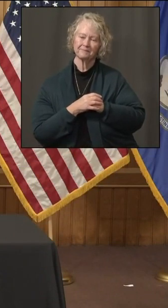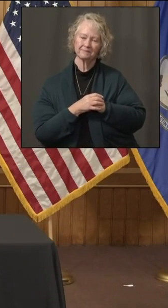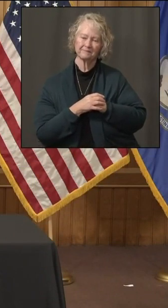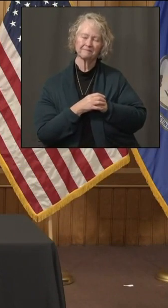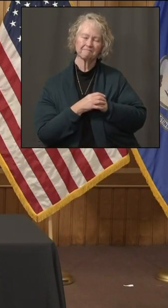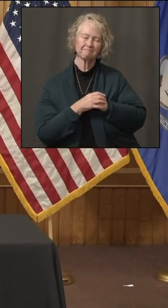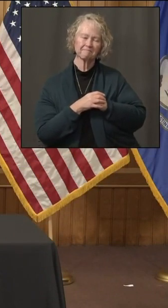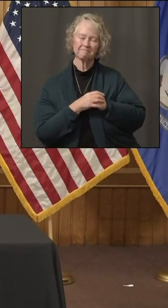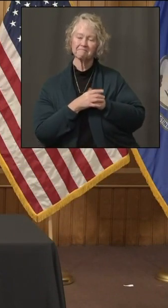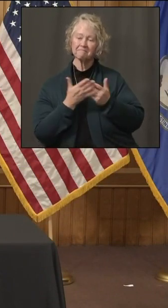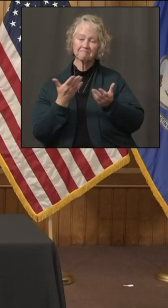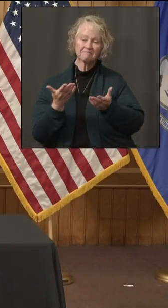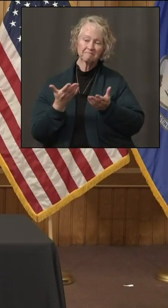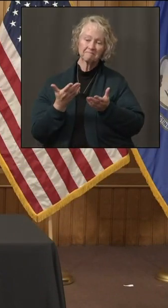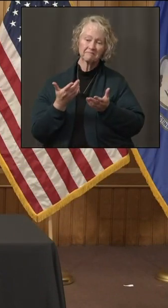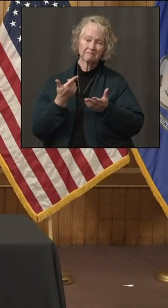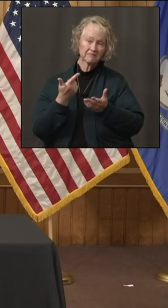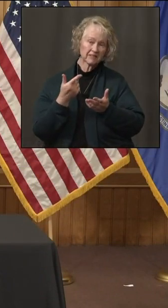Dr. Gifford?